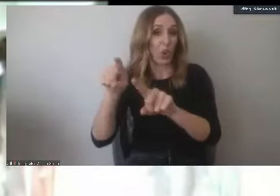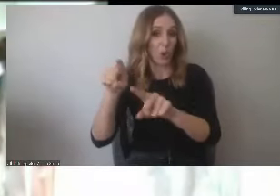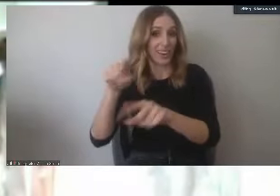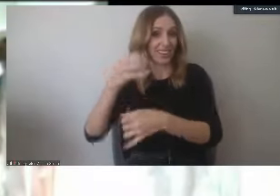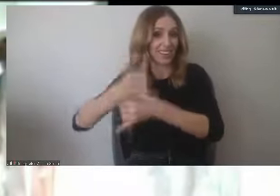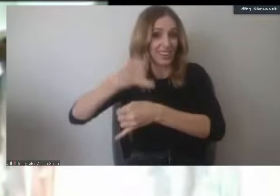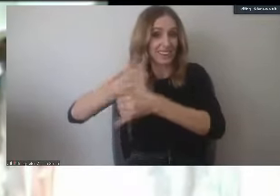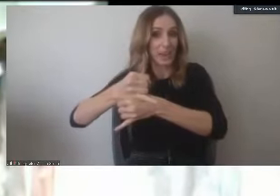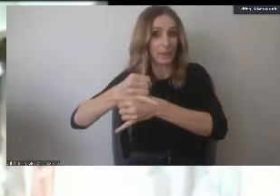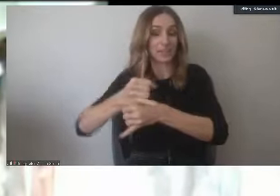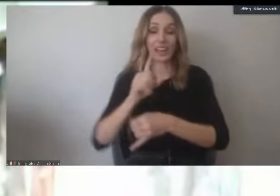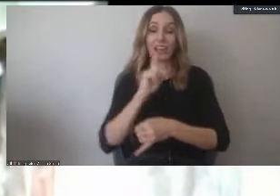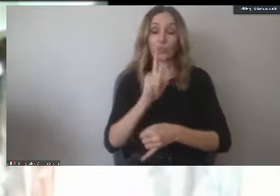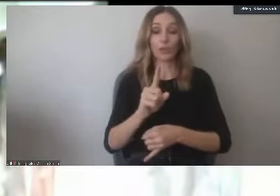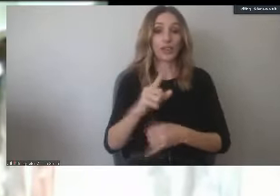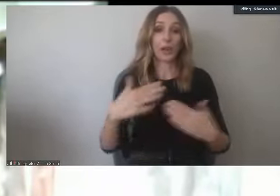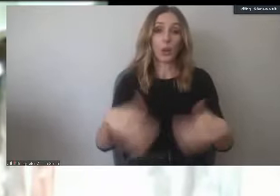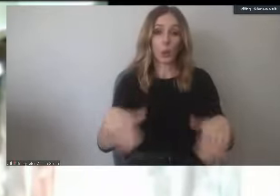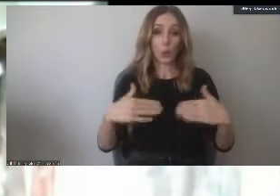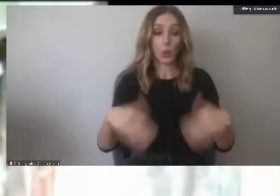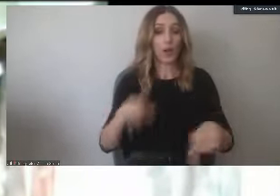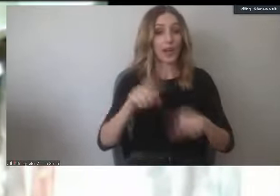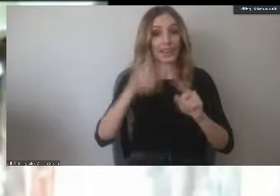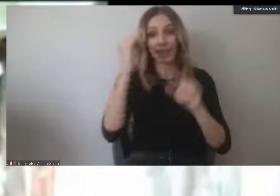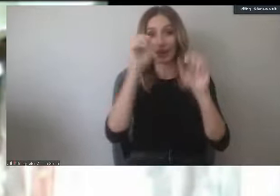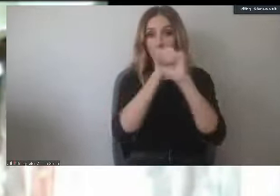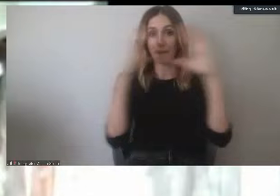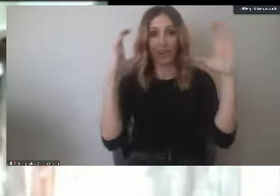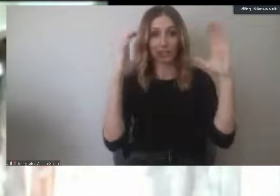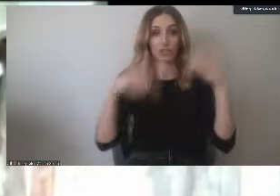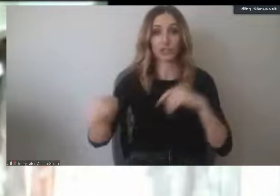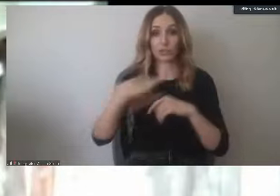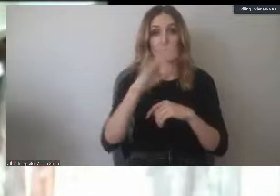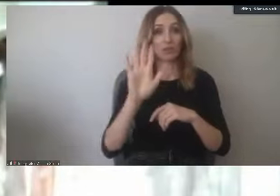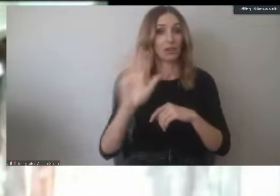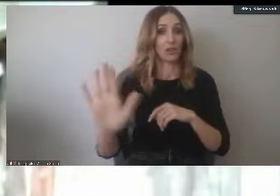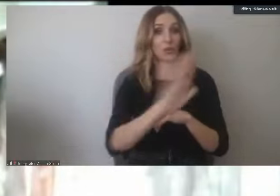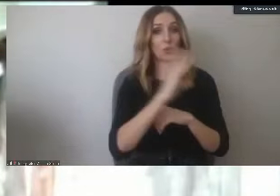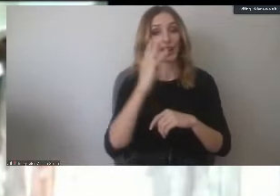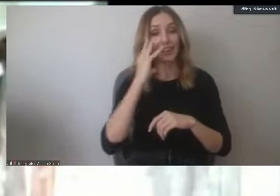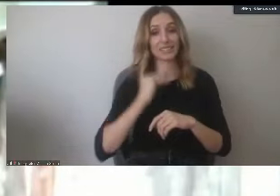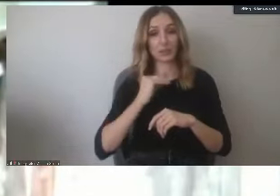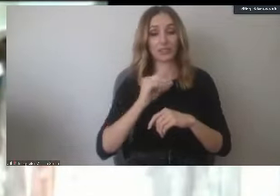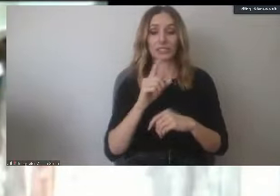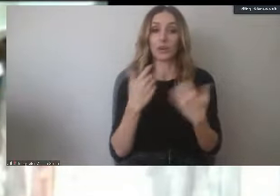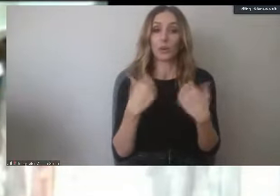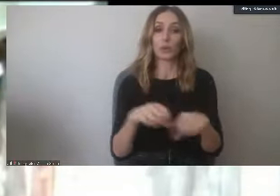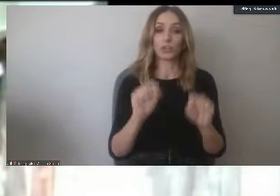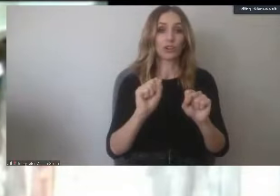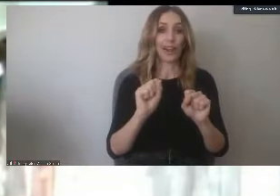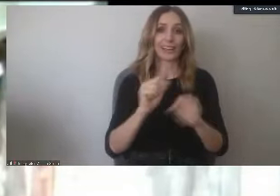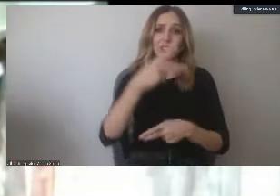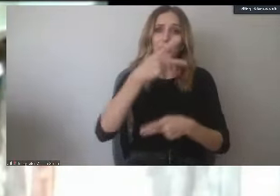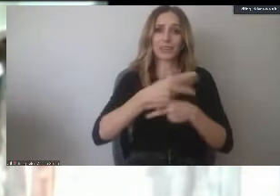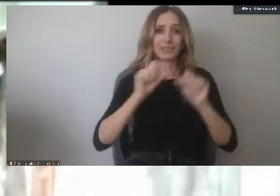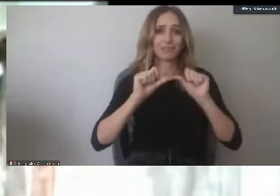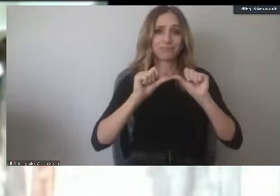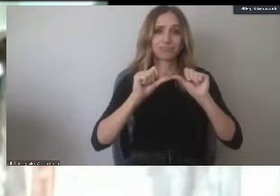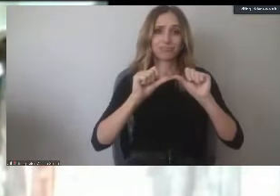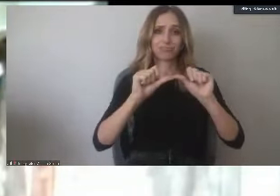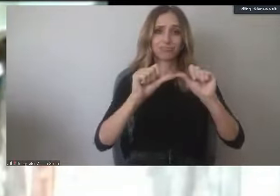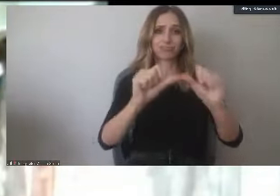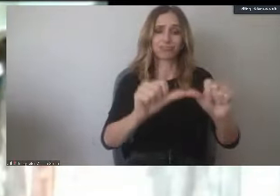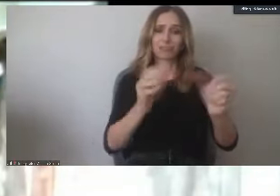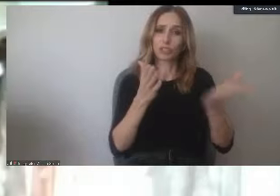imagine what our students are having to go through. We've done everything we could to maintain a continuity of services for